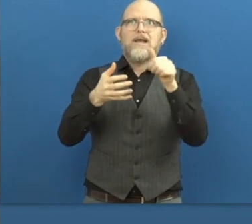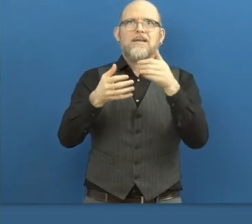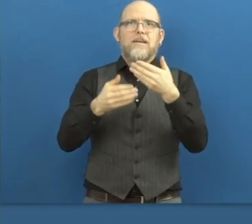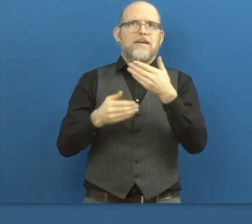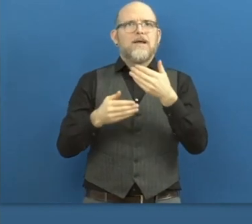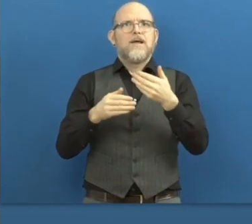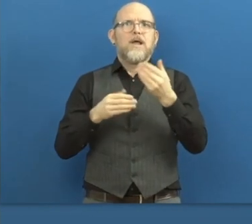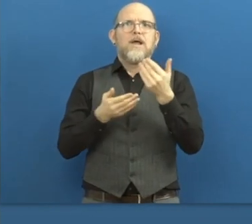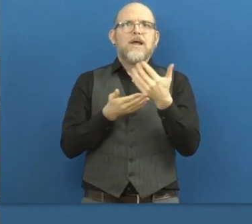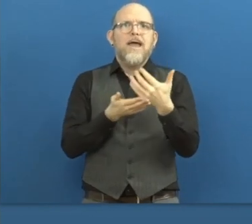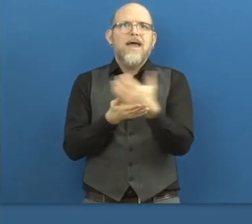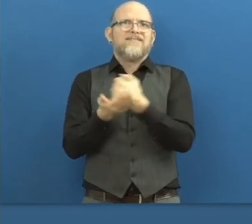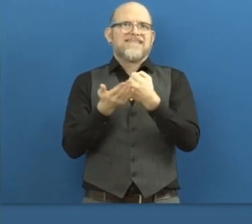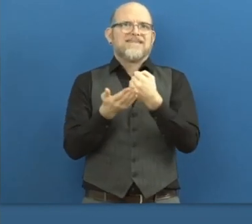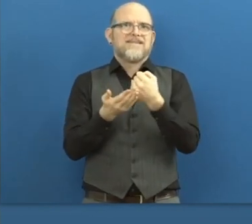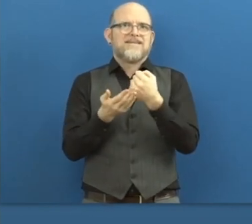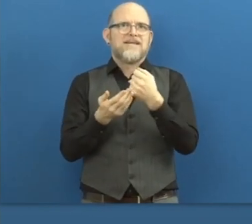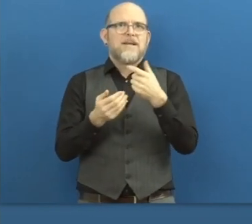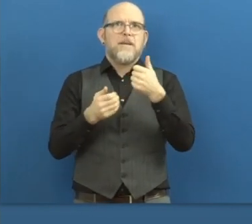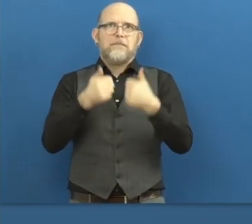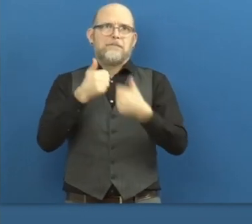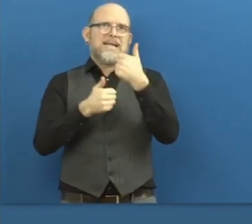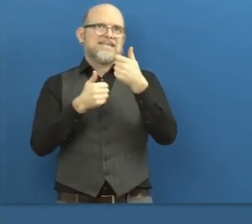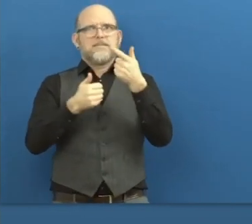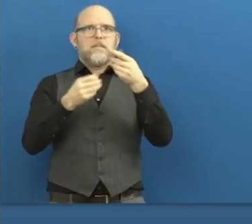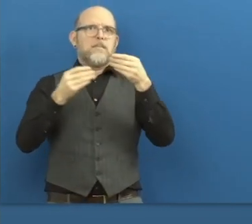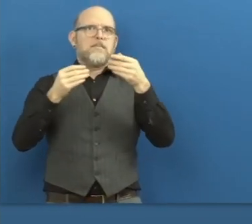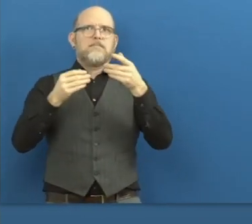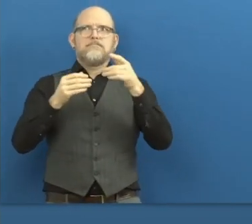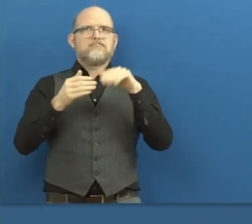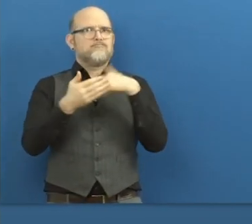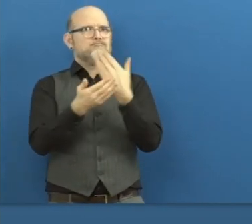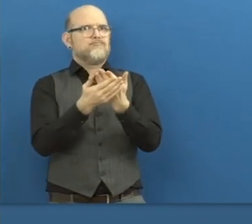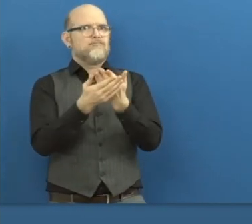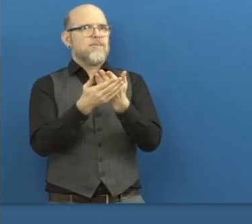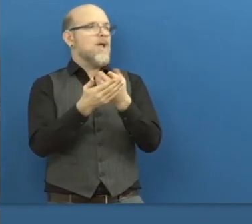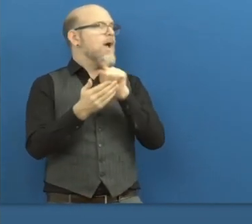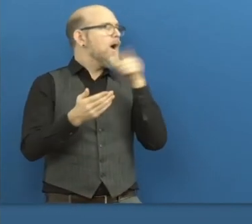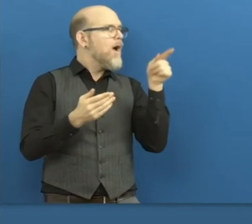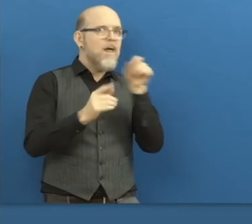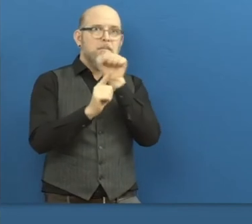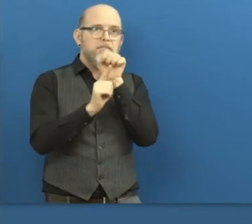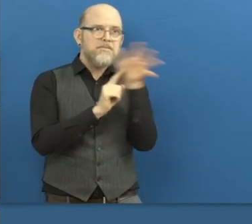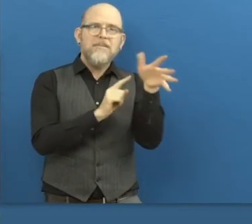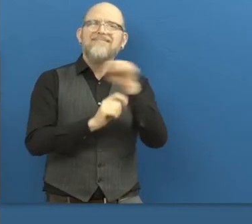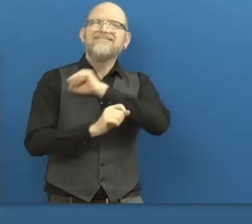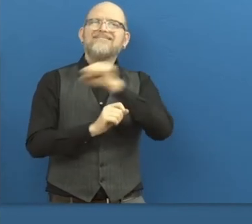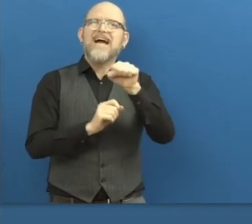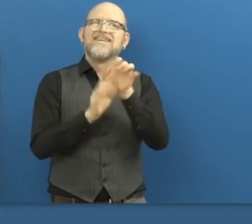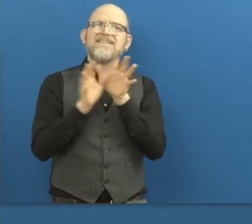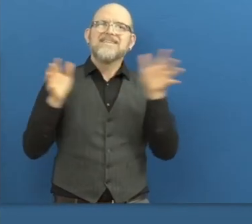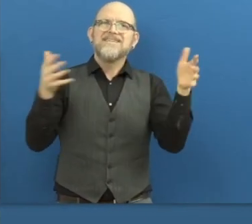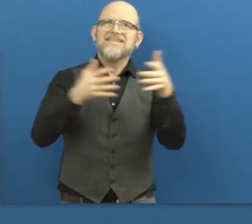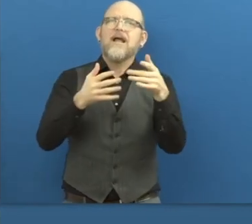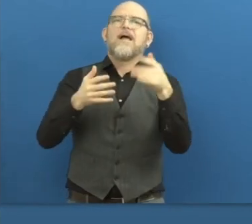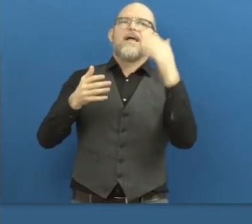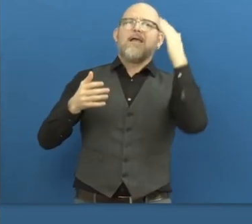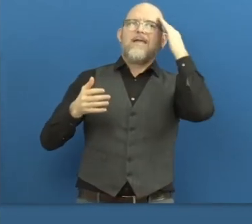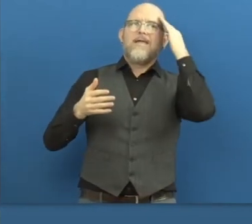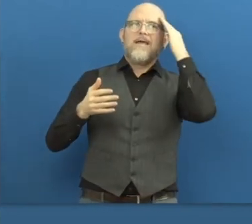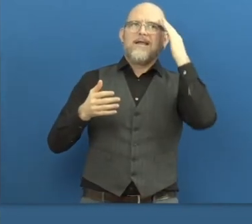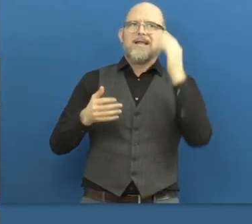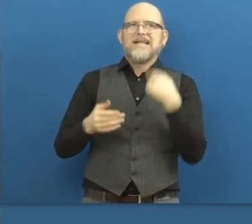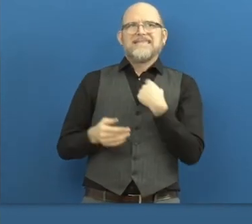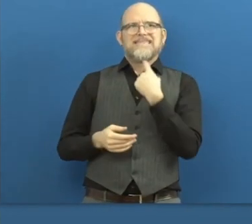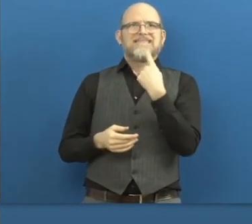escalate to provide global solutions to the problems that we are facing here. And I think that's a huge